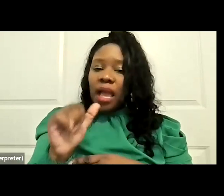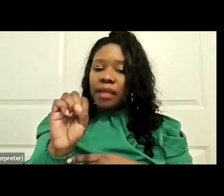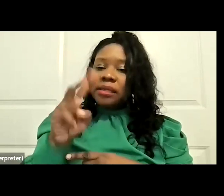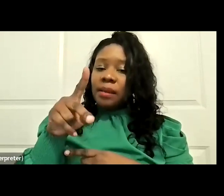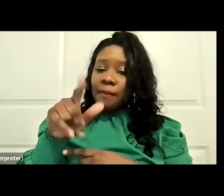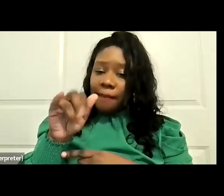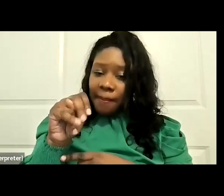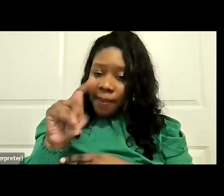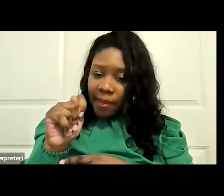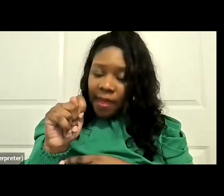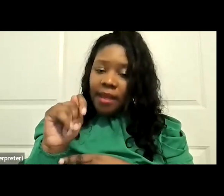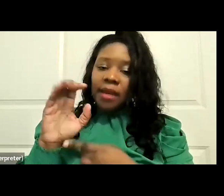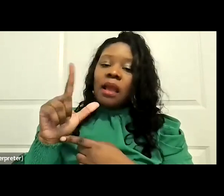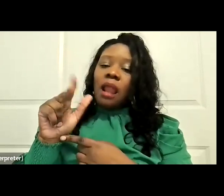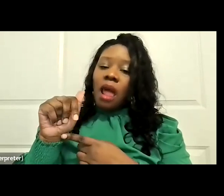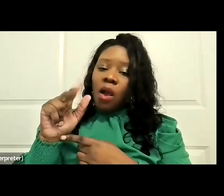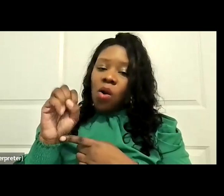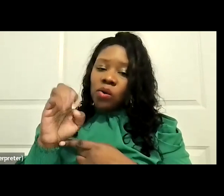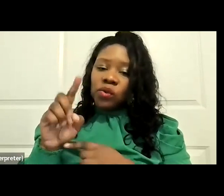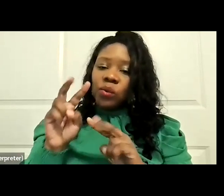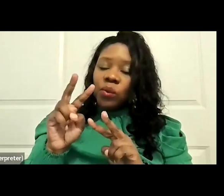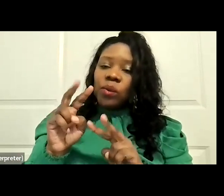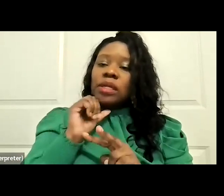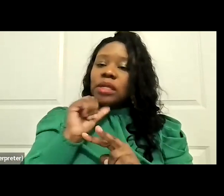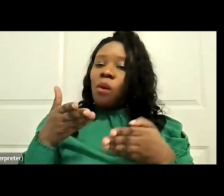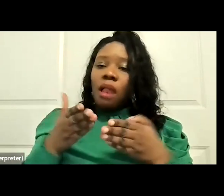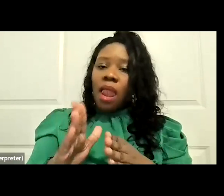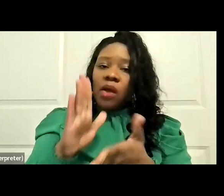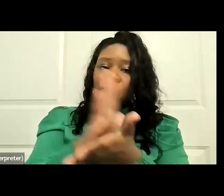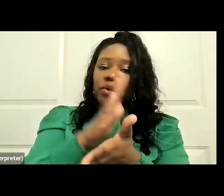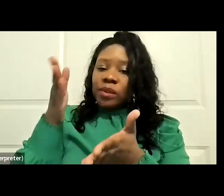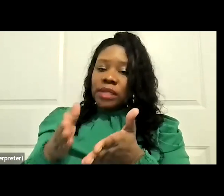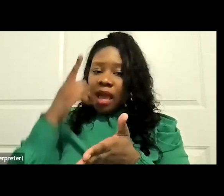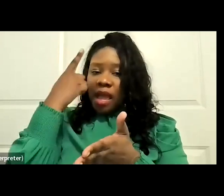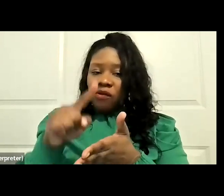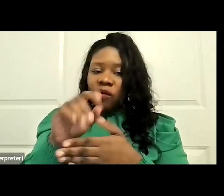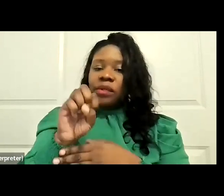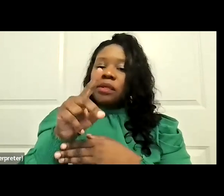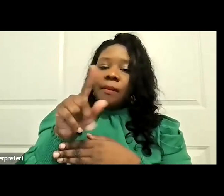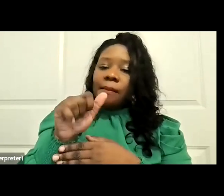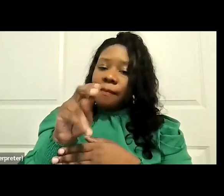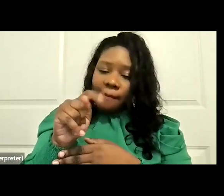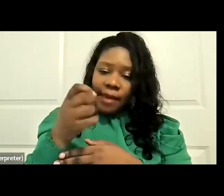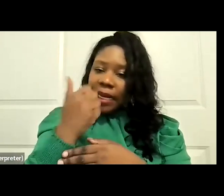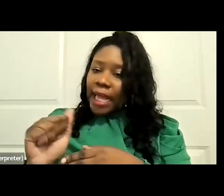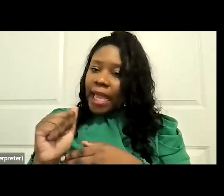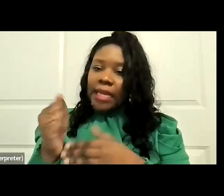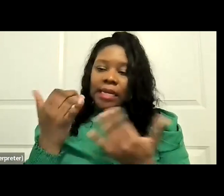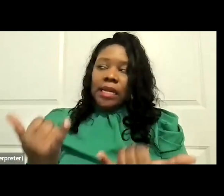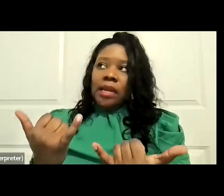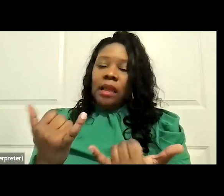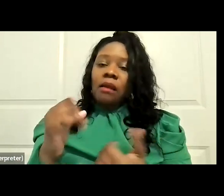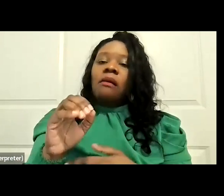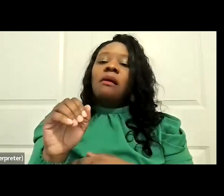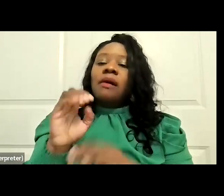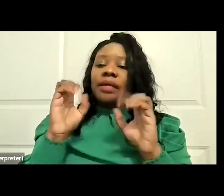nuances of what that will look like, but it does not allow a school site to supplant any existing arts education funding, and that was a critical part of the